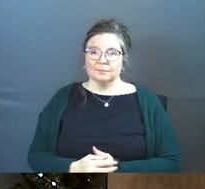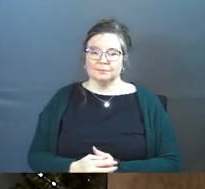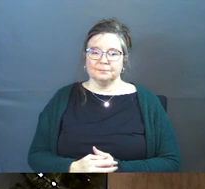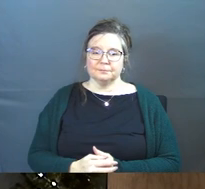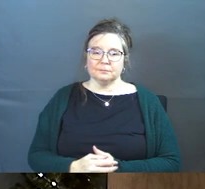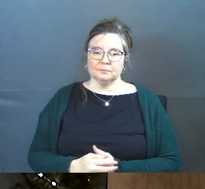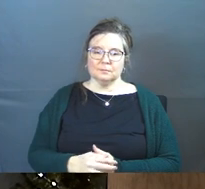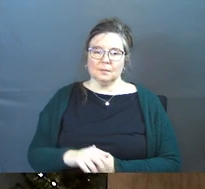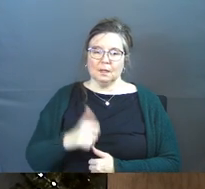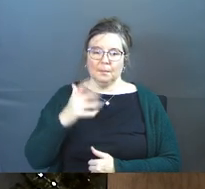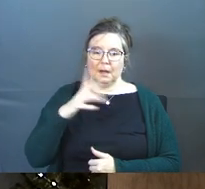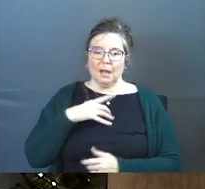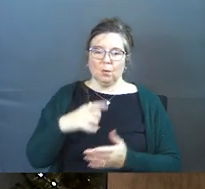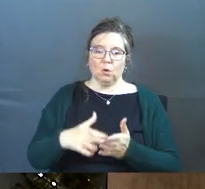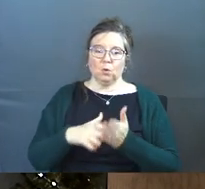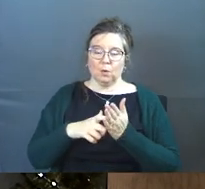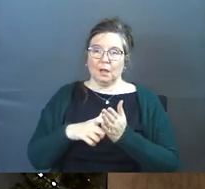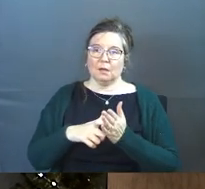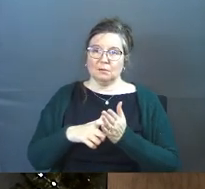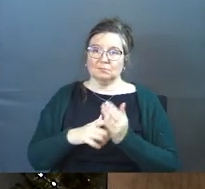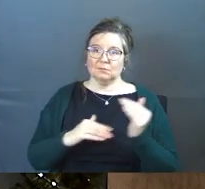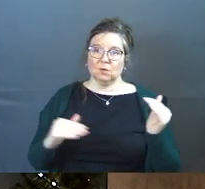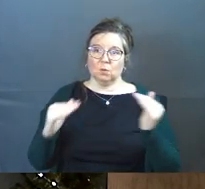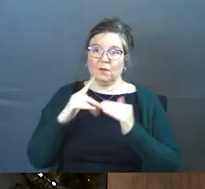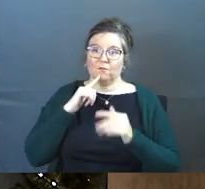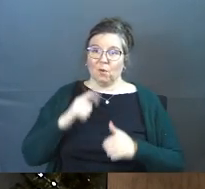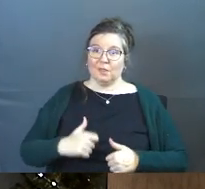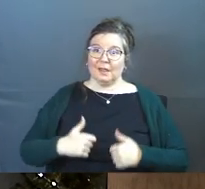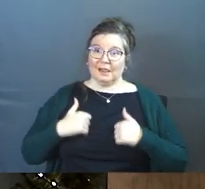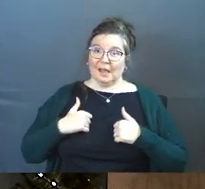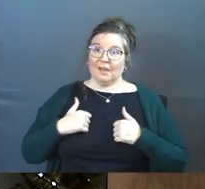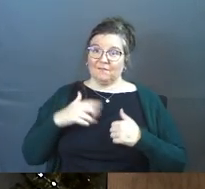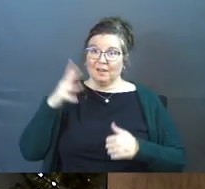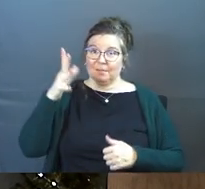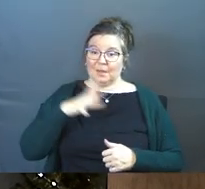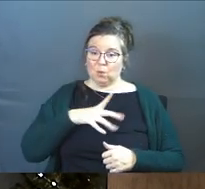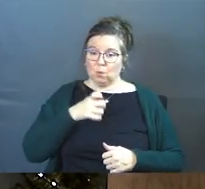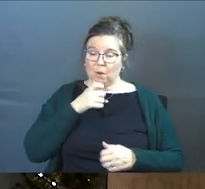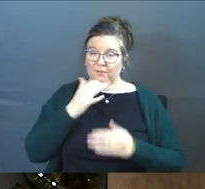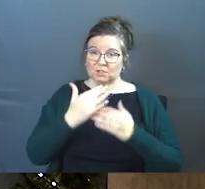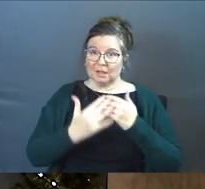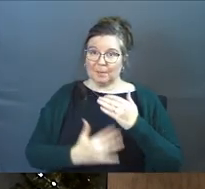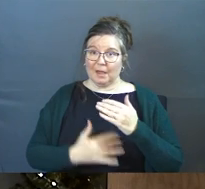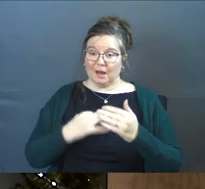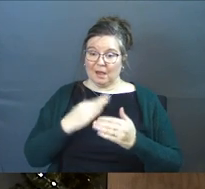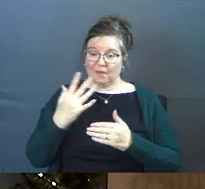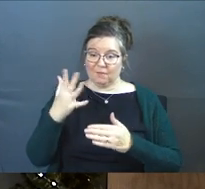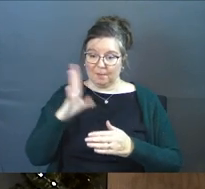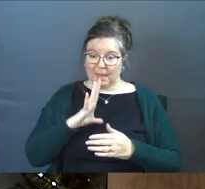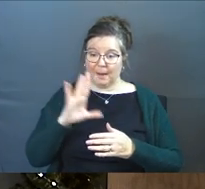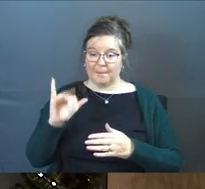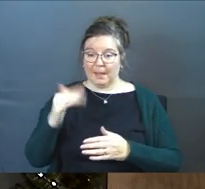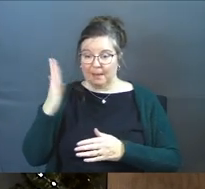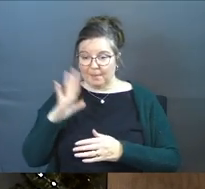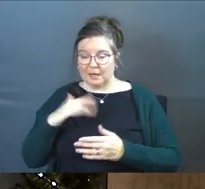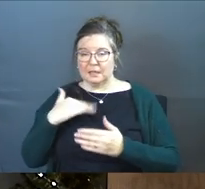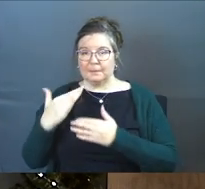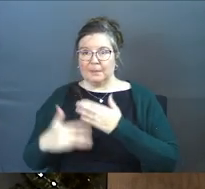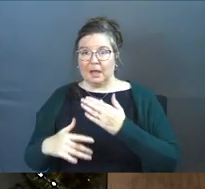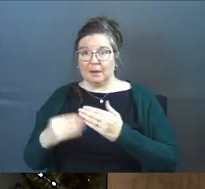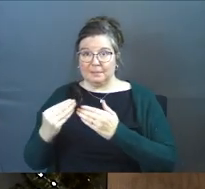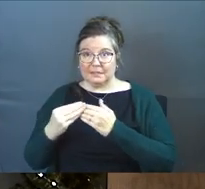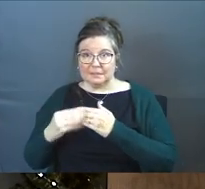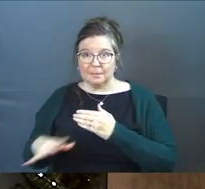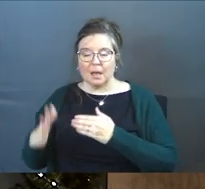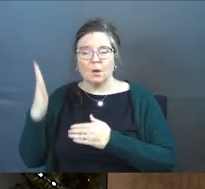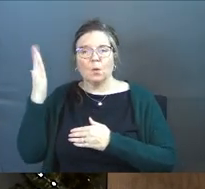From his fellow man, I will require a reckoning for the life of man. Whoever sheds the blood of man, by man shall his blood be